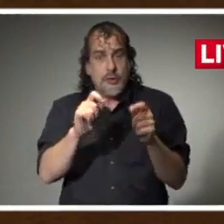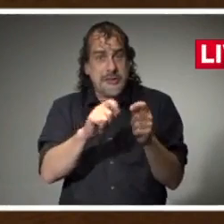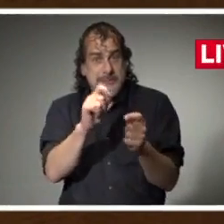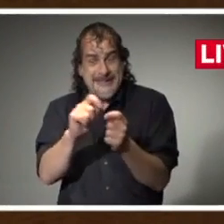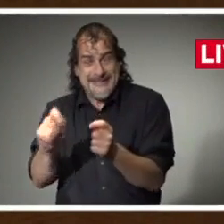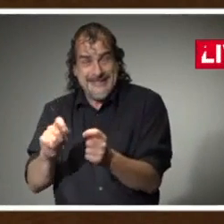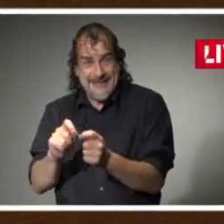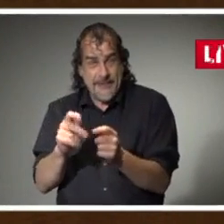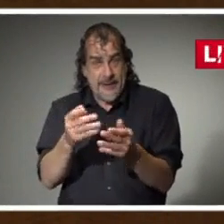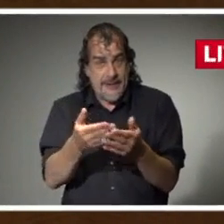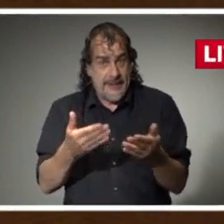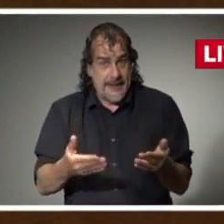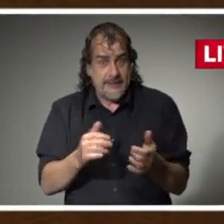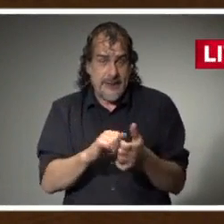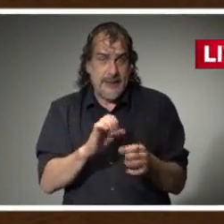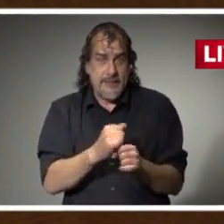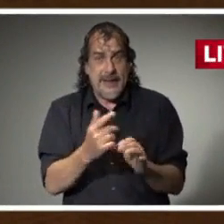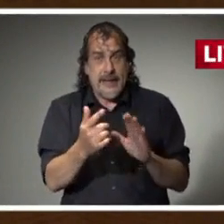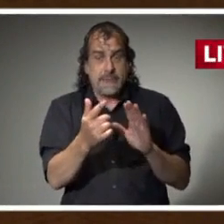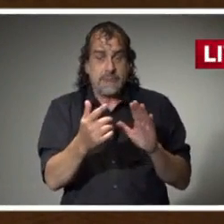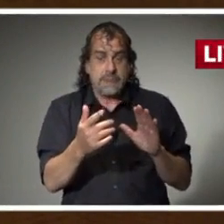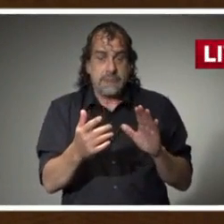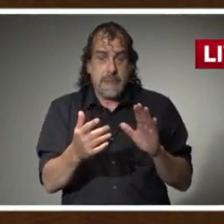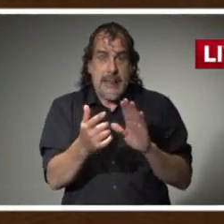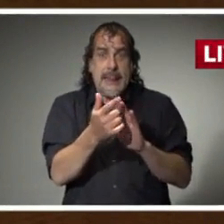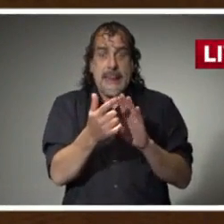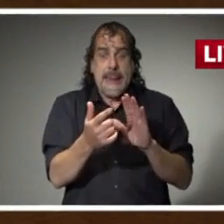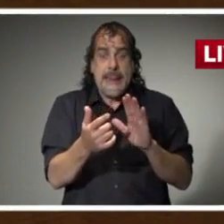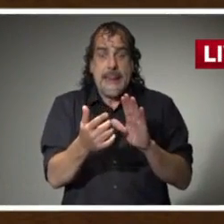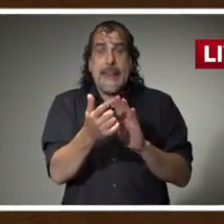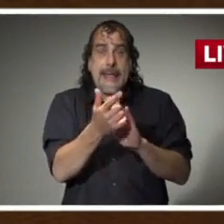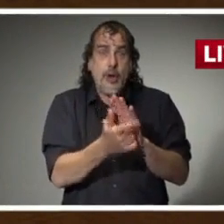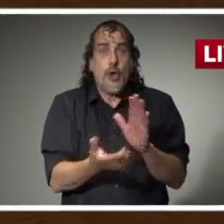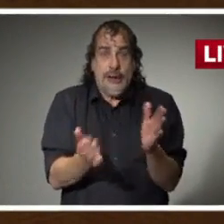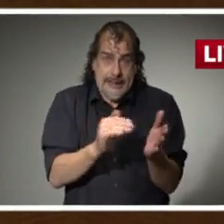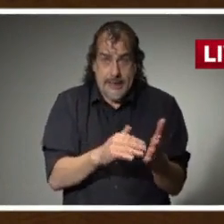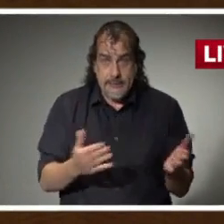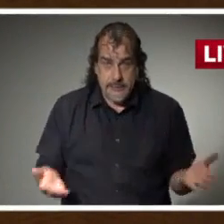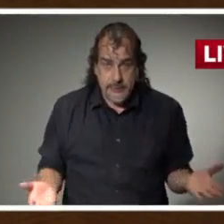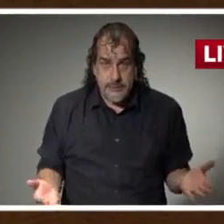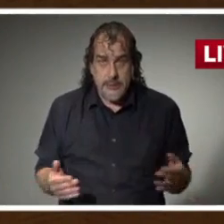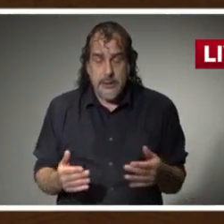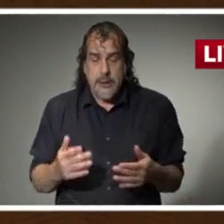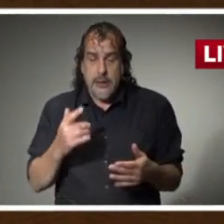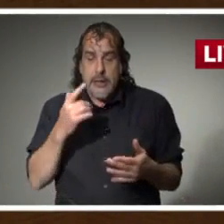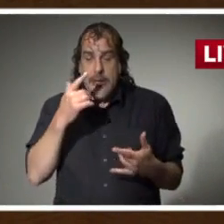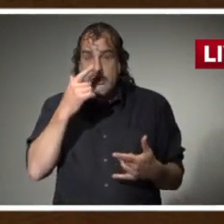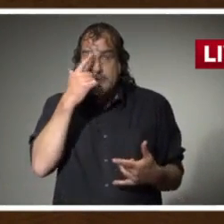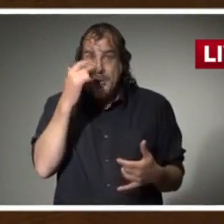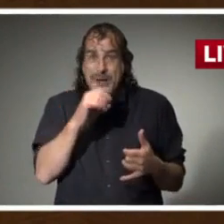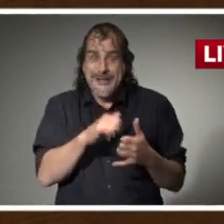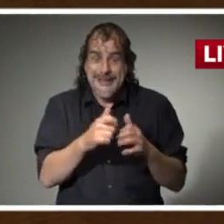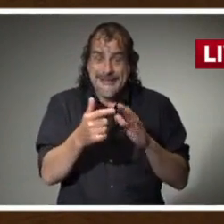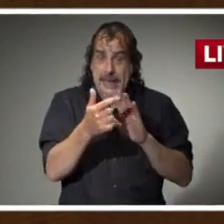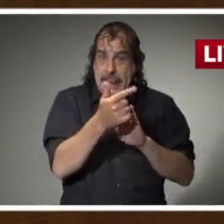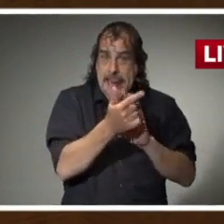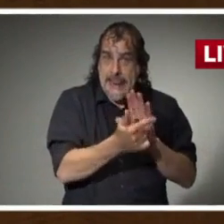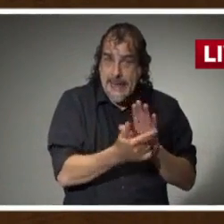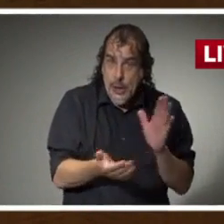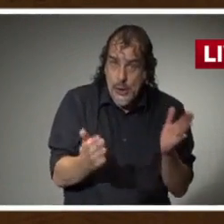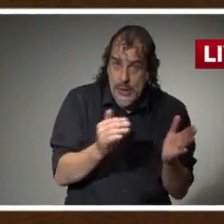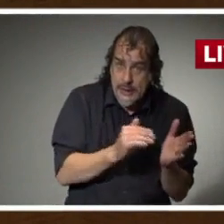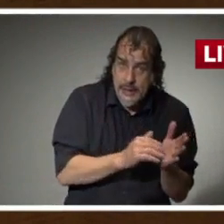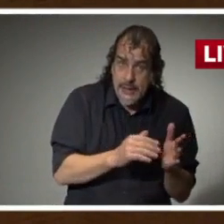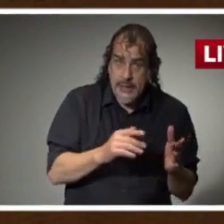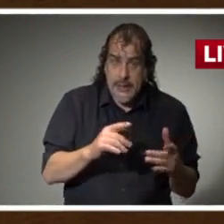to make them legal. But just because something is legal does not mean